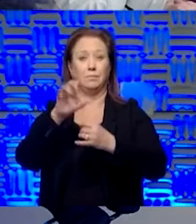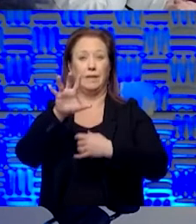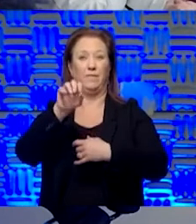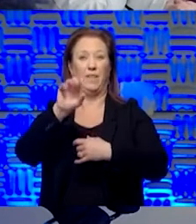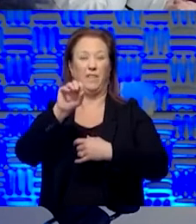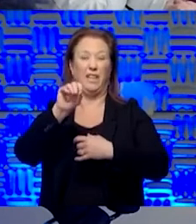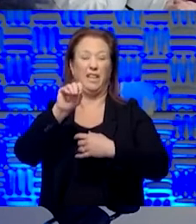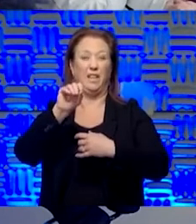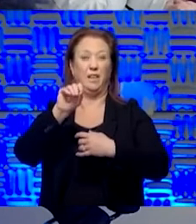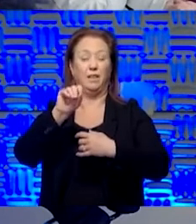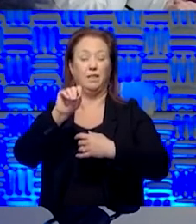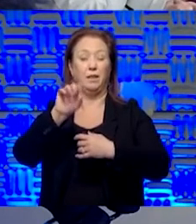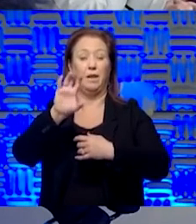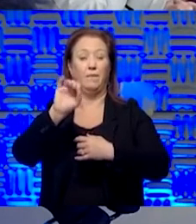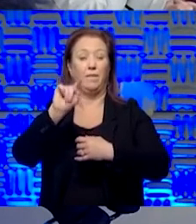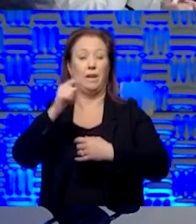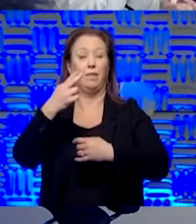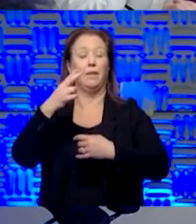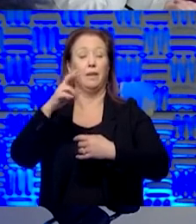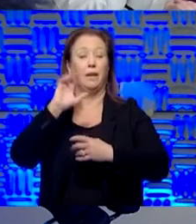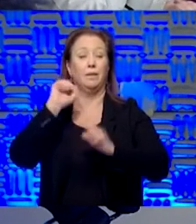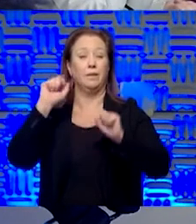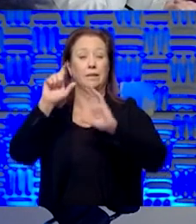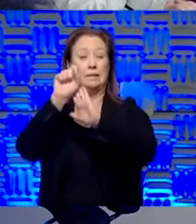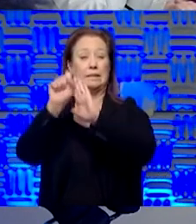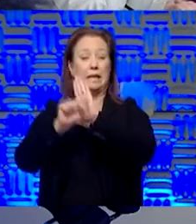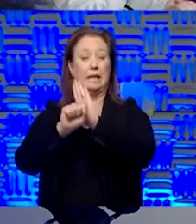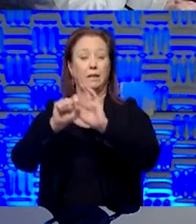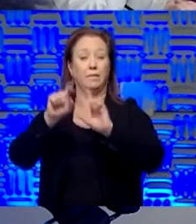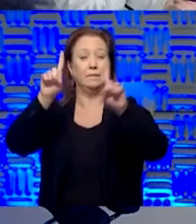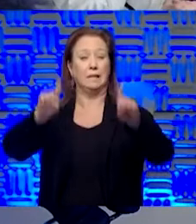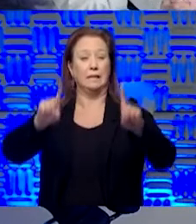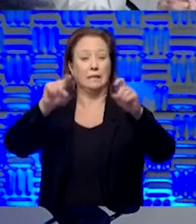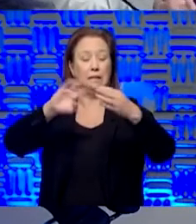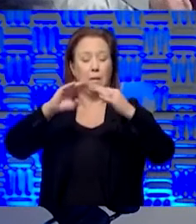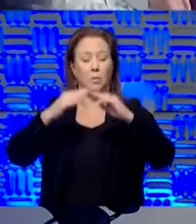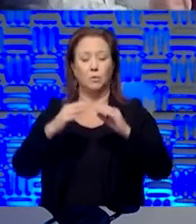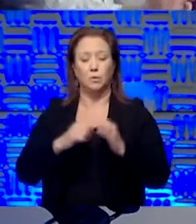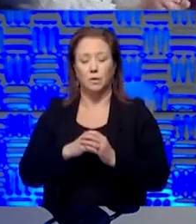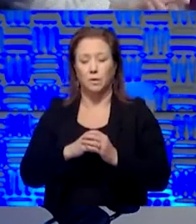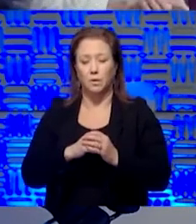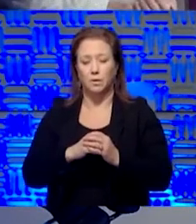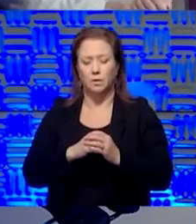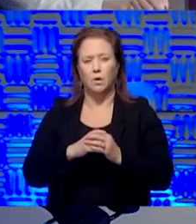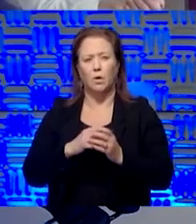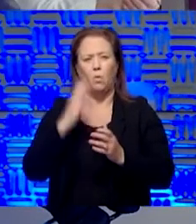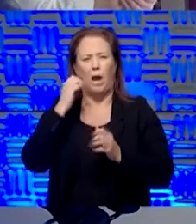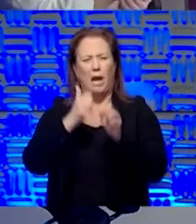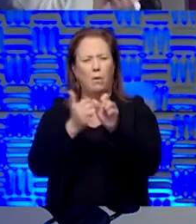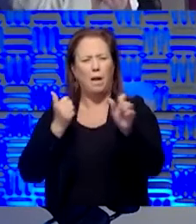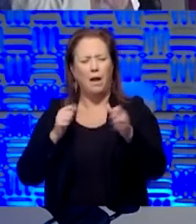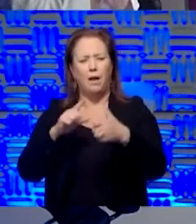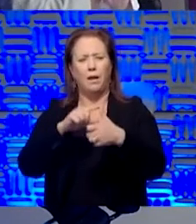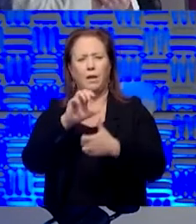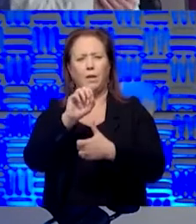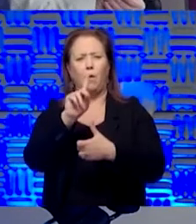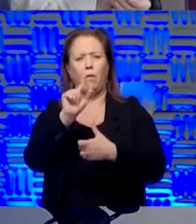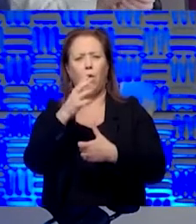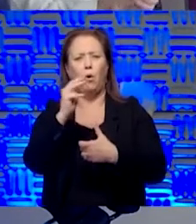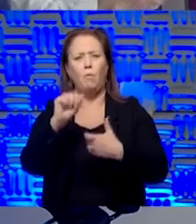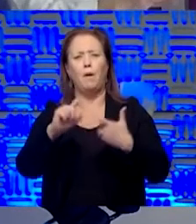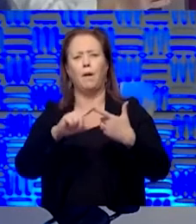testing rates. Um, is there something unique here that, that, that has put us behind Oklahoma and Missouri,